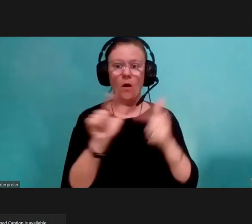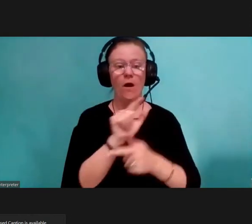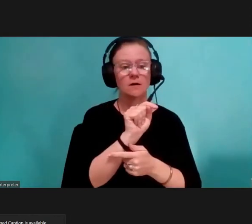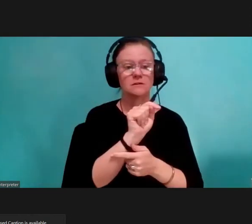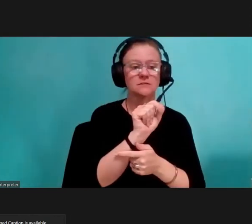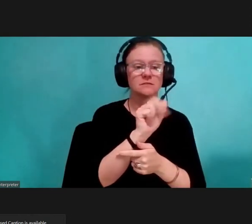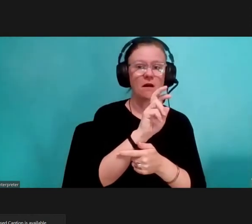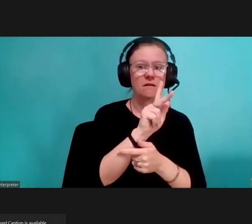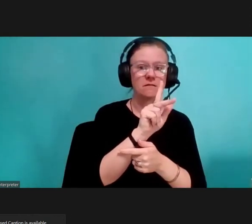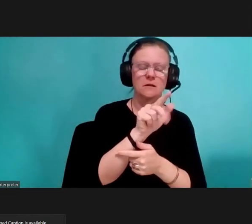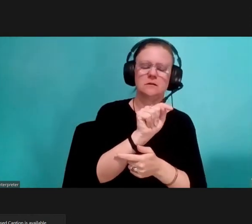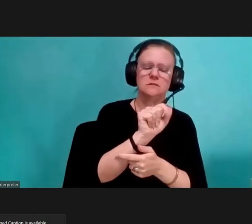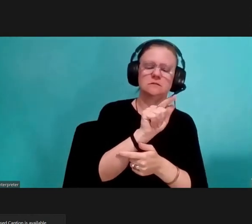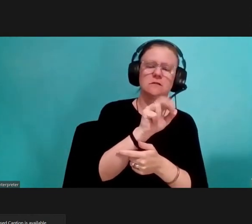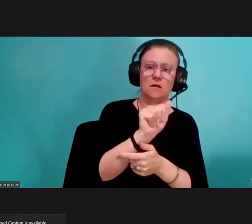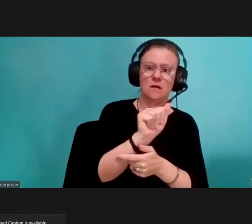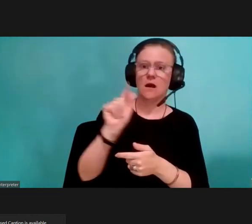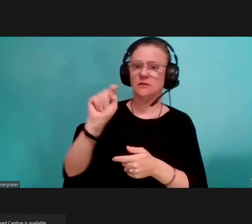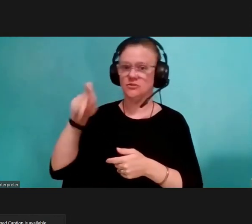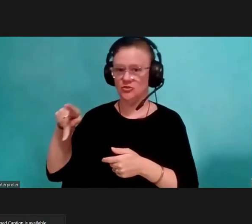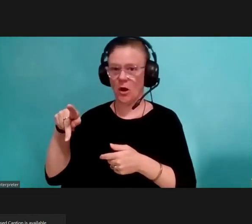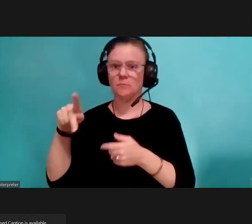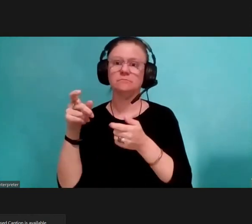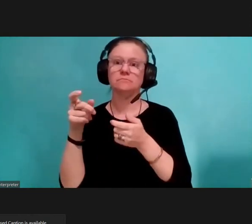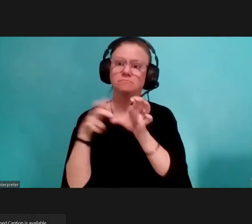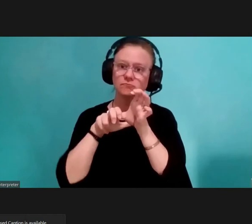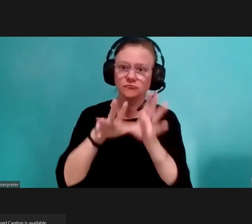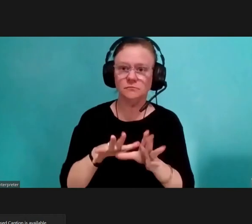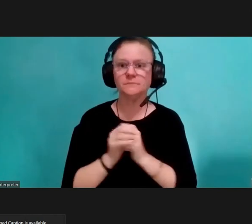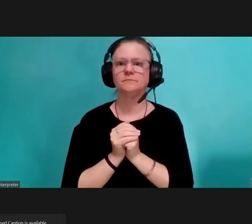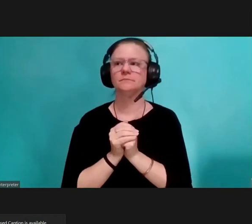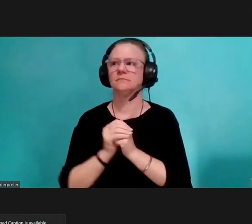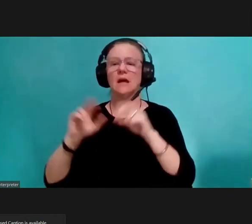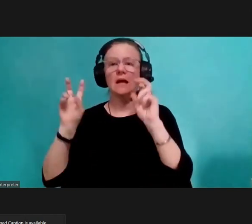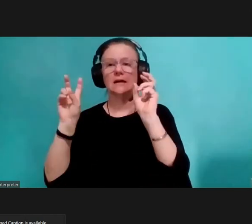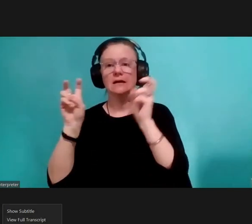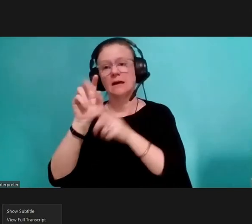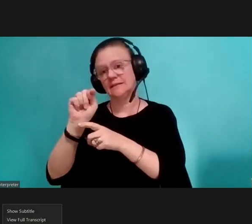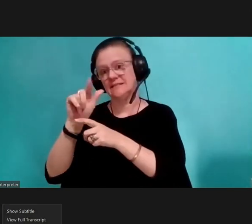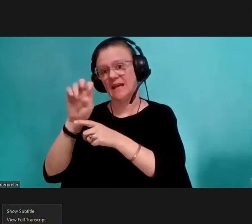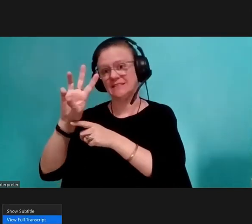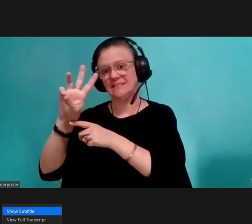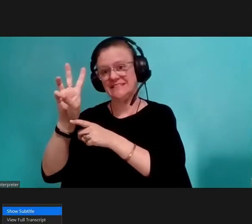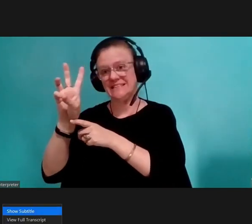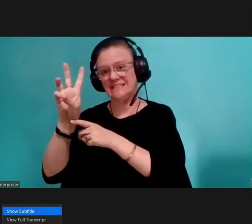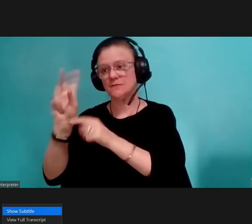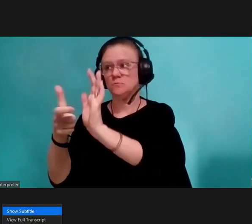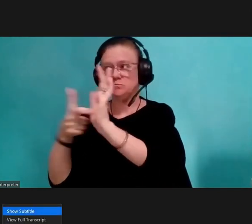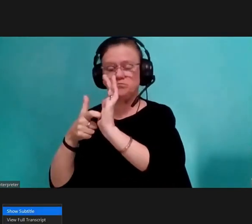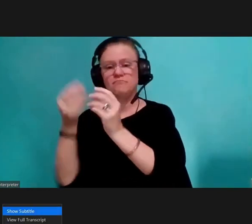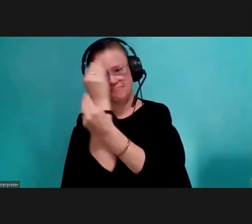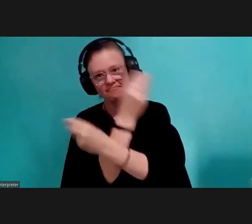riders. As mandated by Title VI, we will be discussing changes that were made in the past year